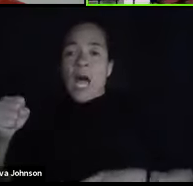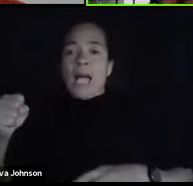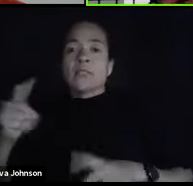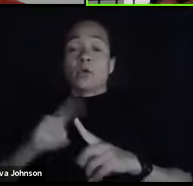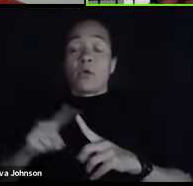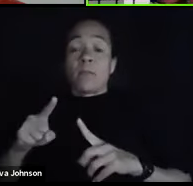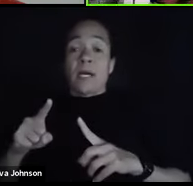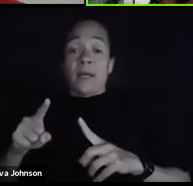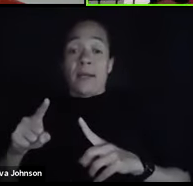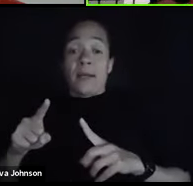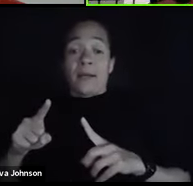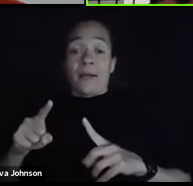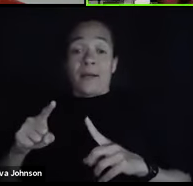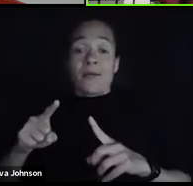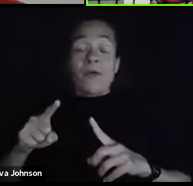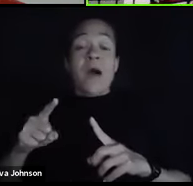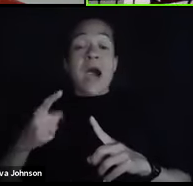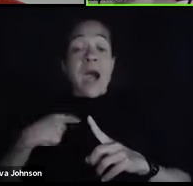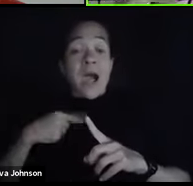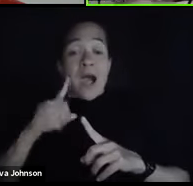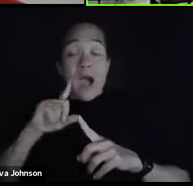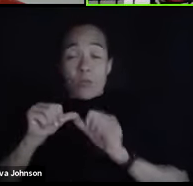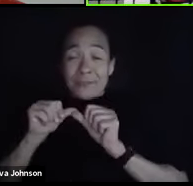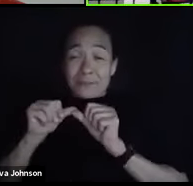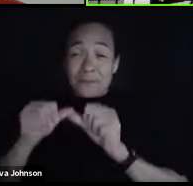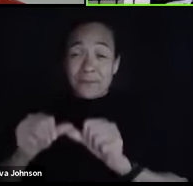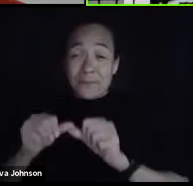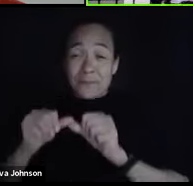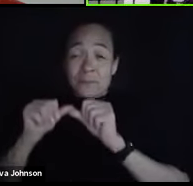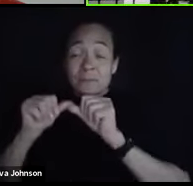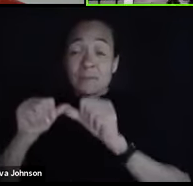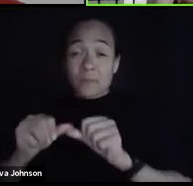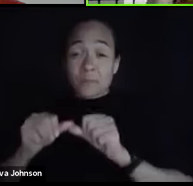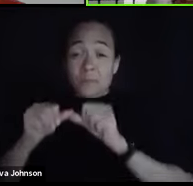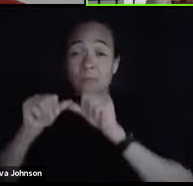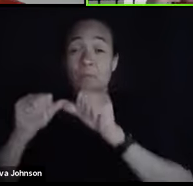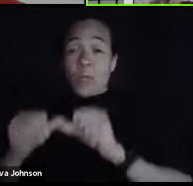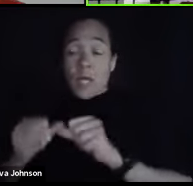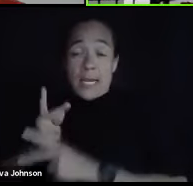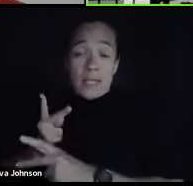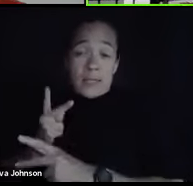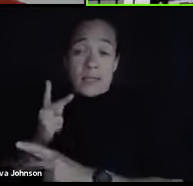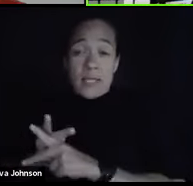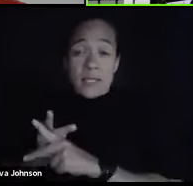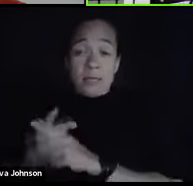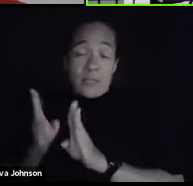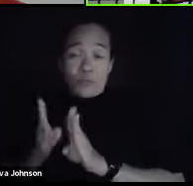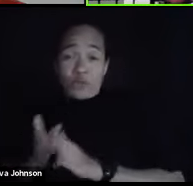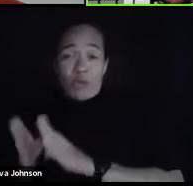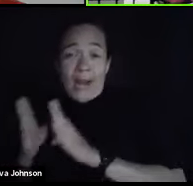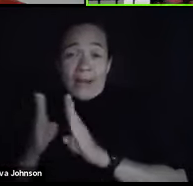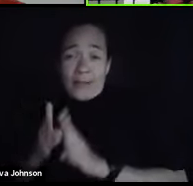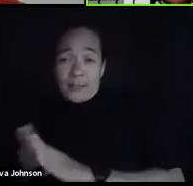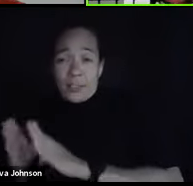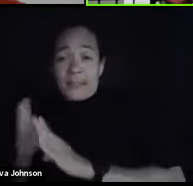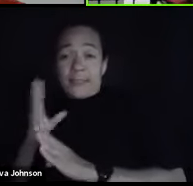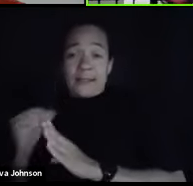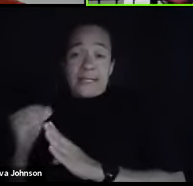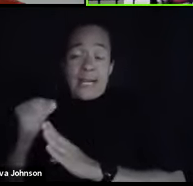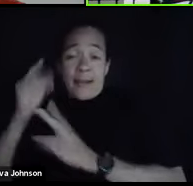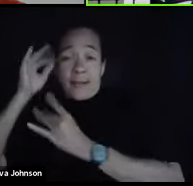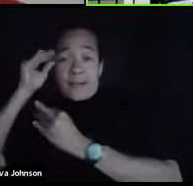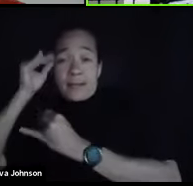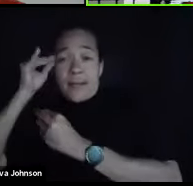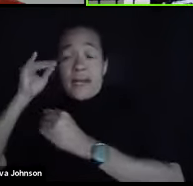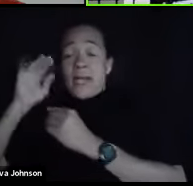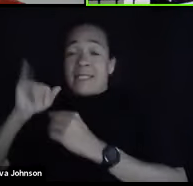persisting to holding on to strategies and to ideas that didn't help me in college?